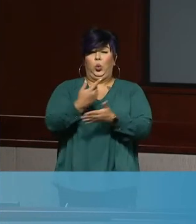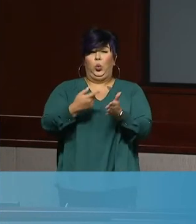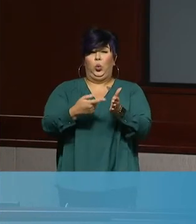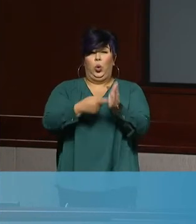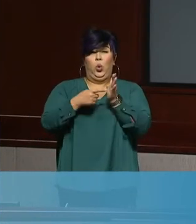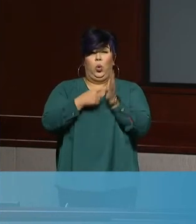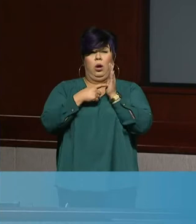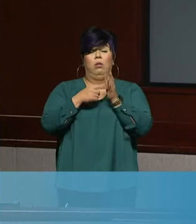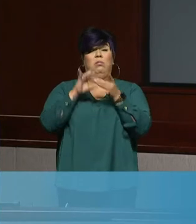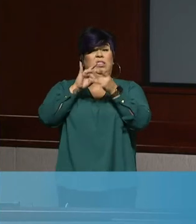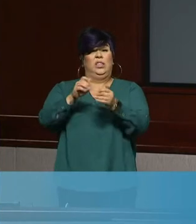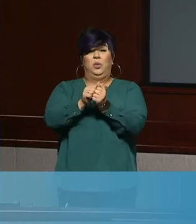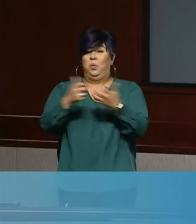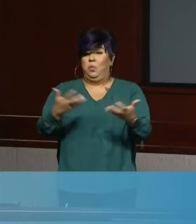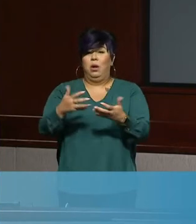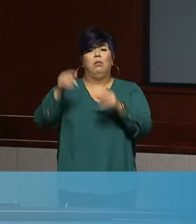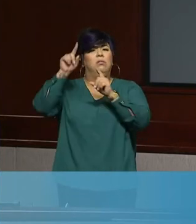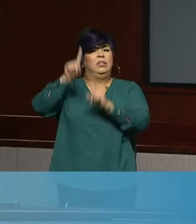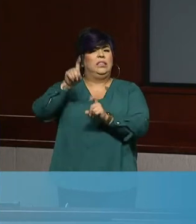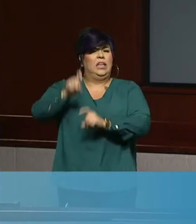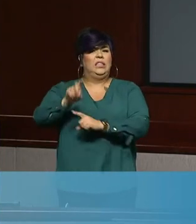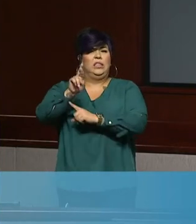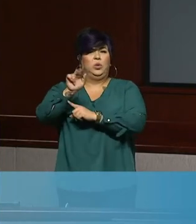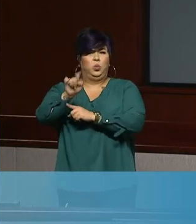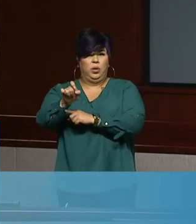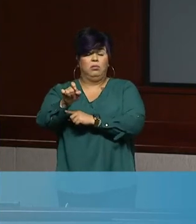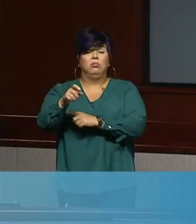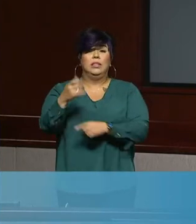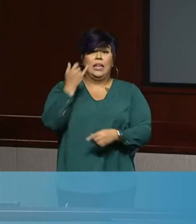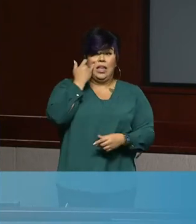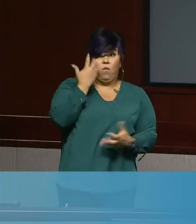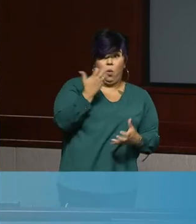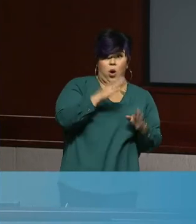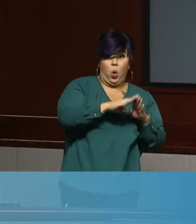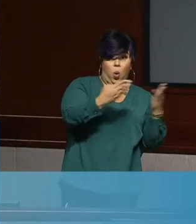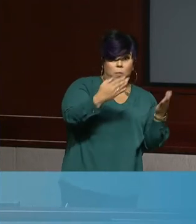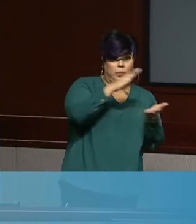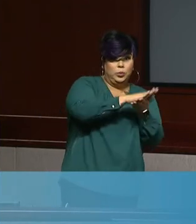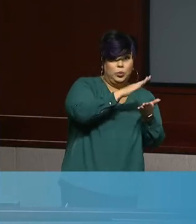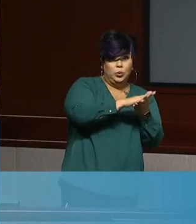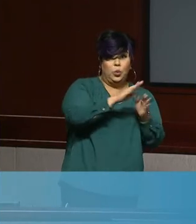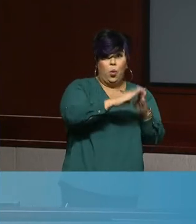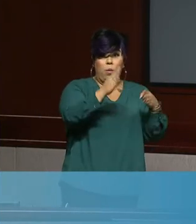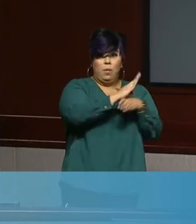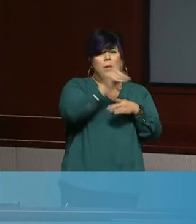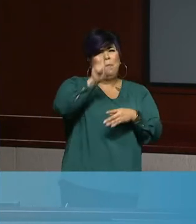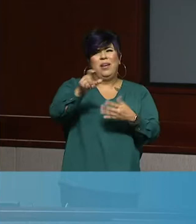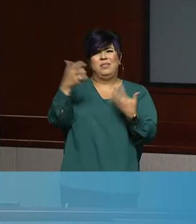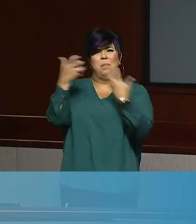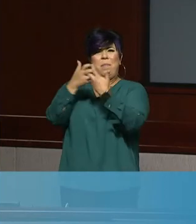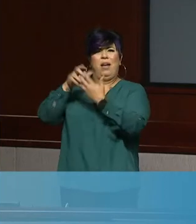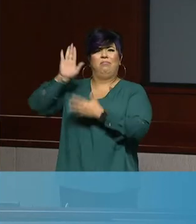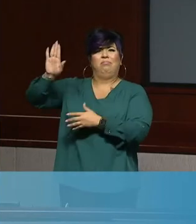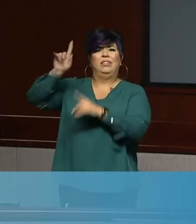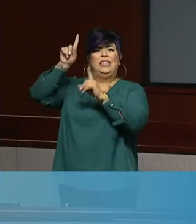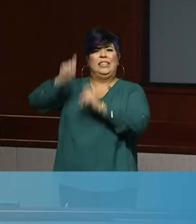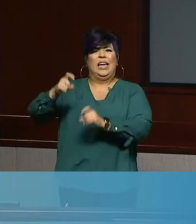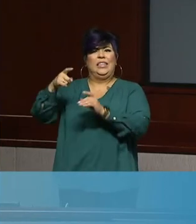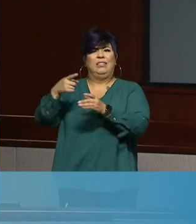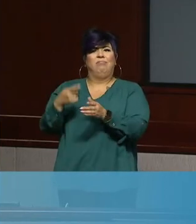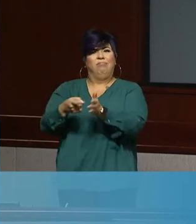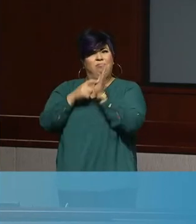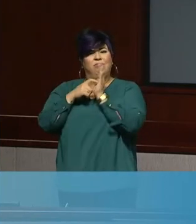economy and wider reopening of schools to testing rates in each county. The state is putting an emphasis